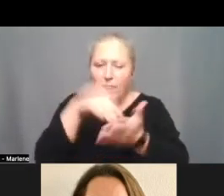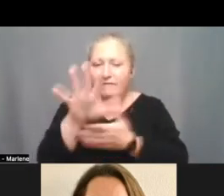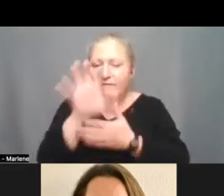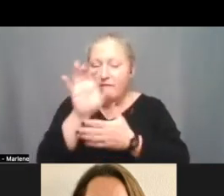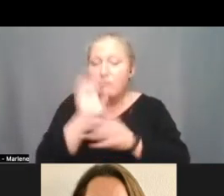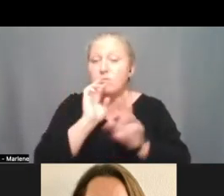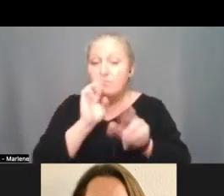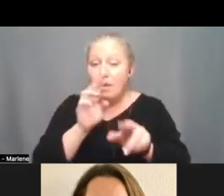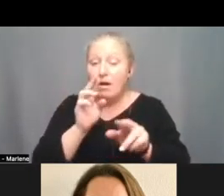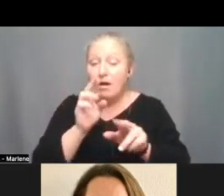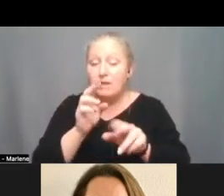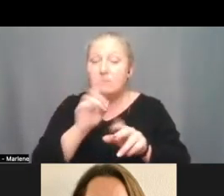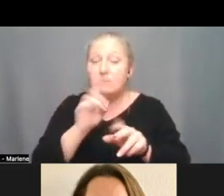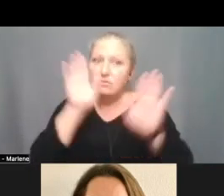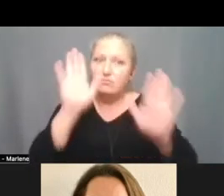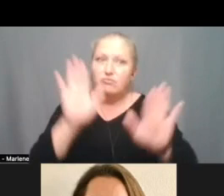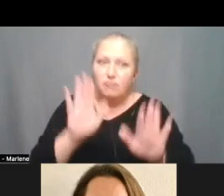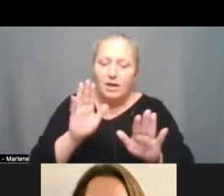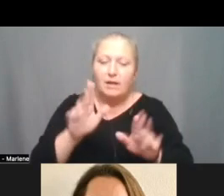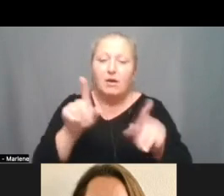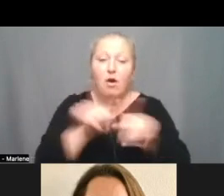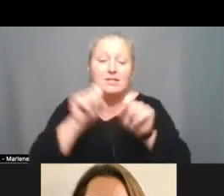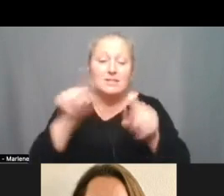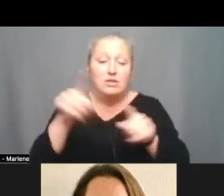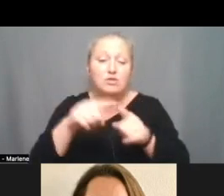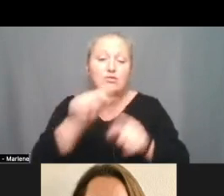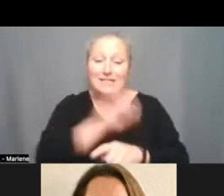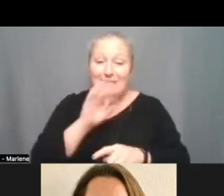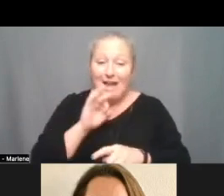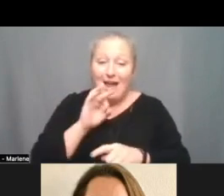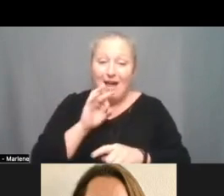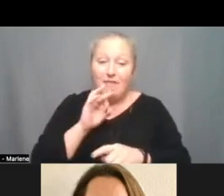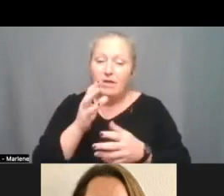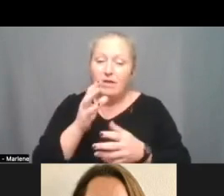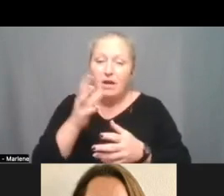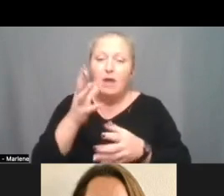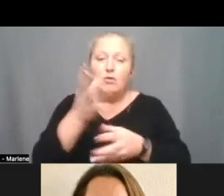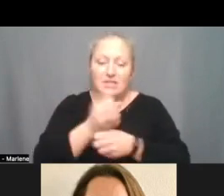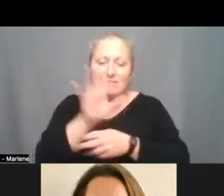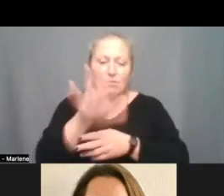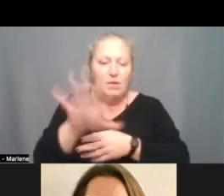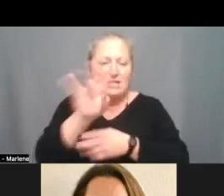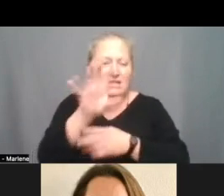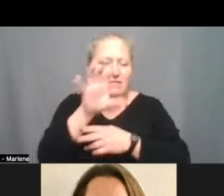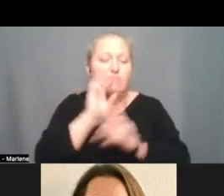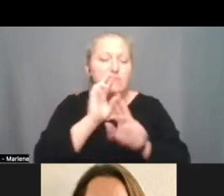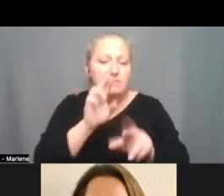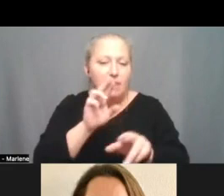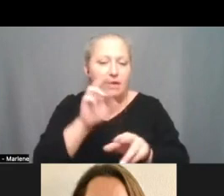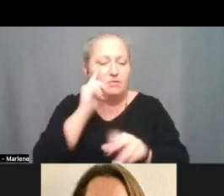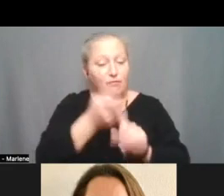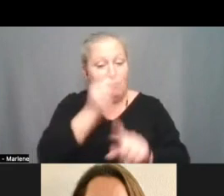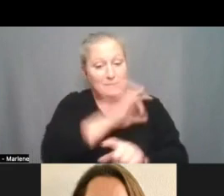really great. We also sent the survey out to staff and have received close to 700 responses from staff so staff, thank you for doing that.